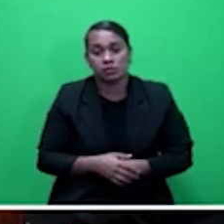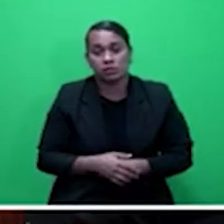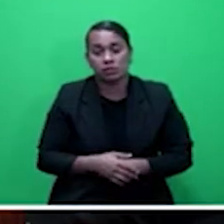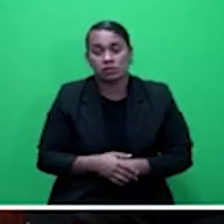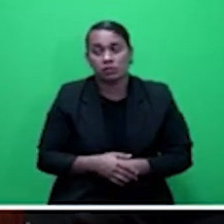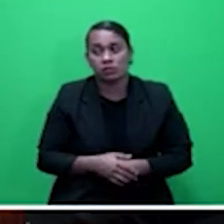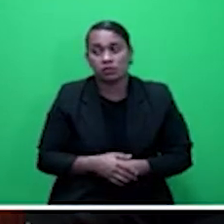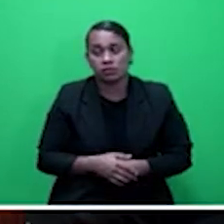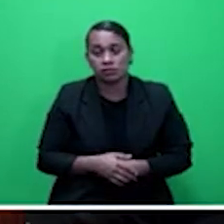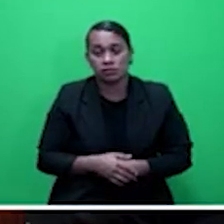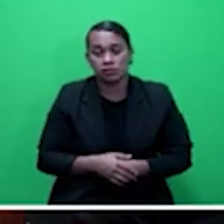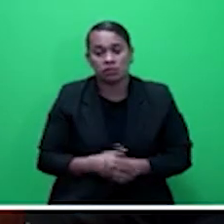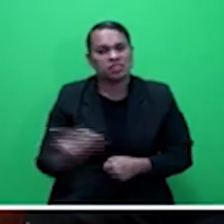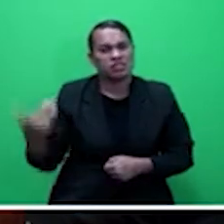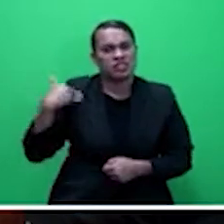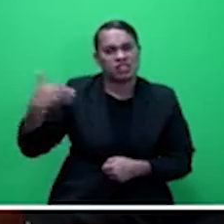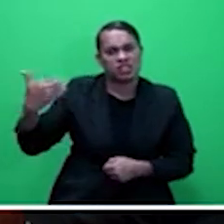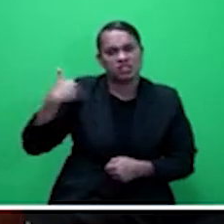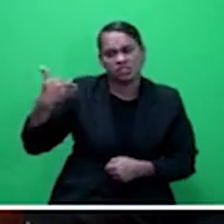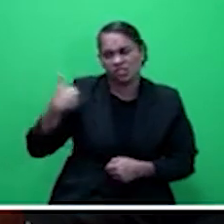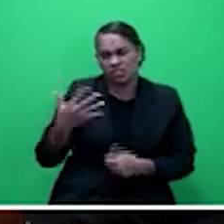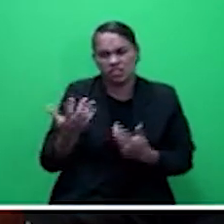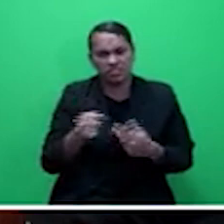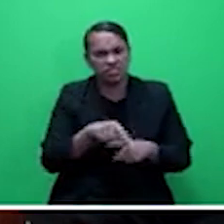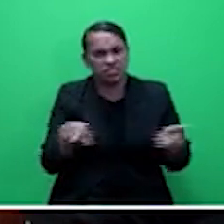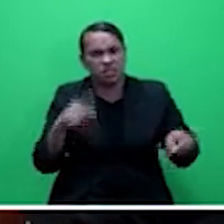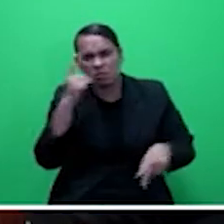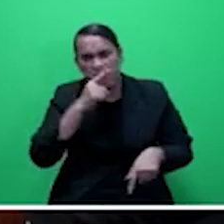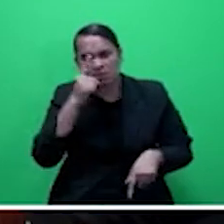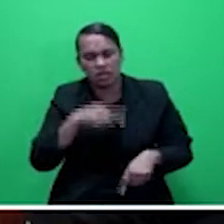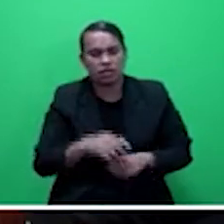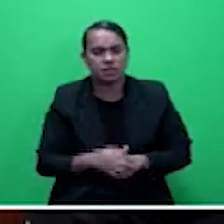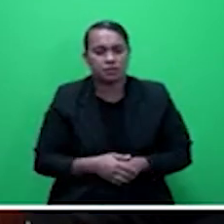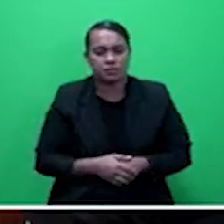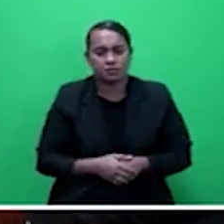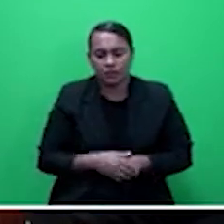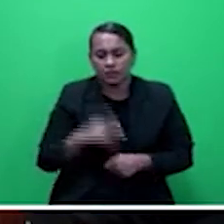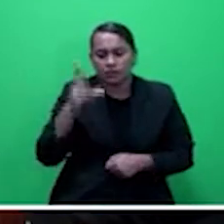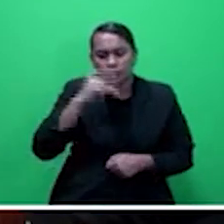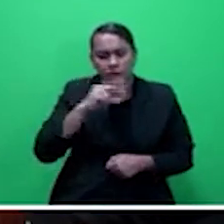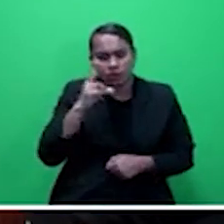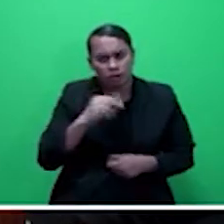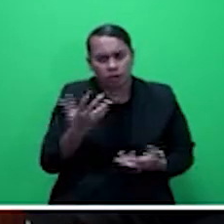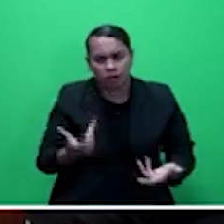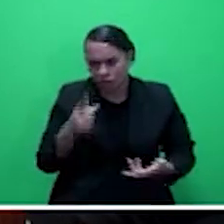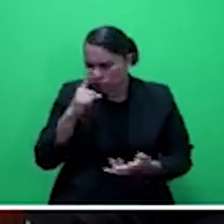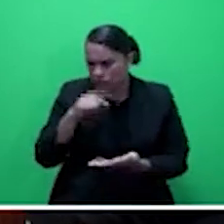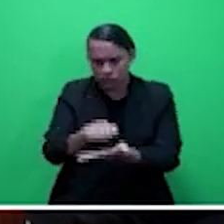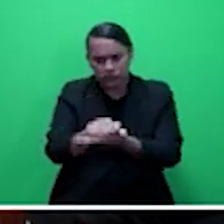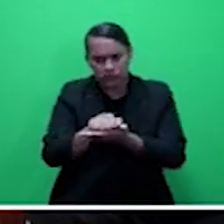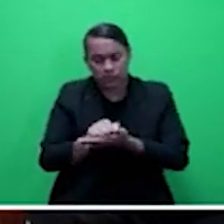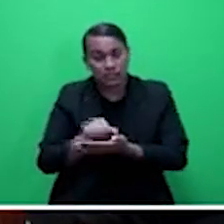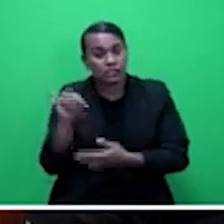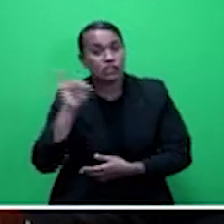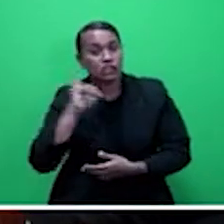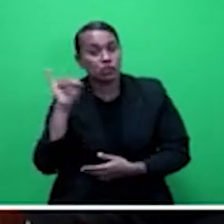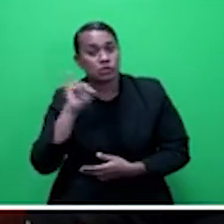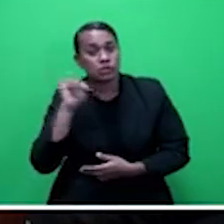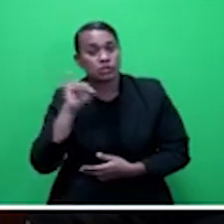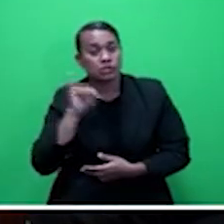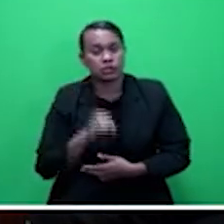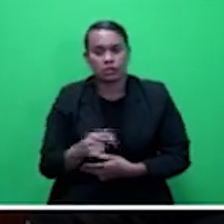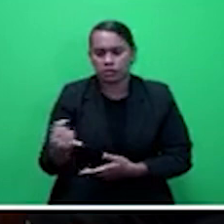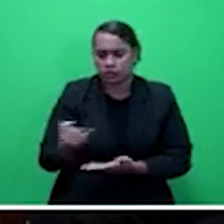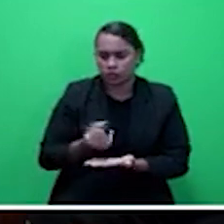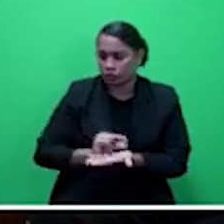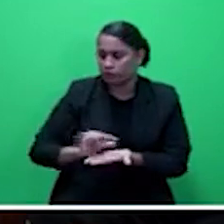to have on people and the ability to actually keep up their premium payment on time. I know